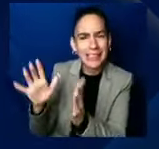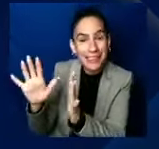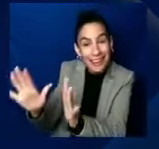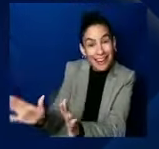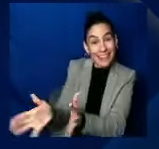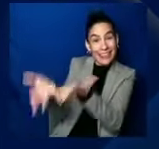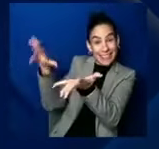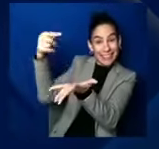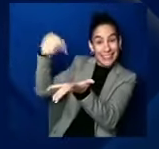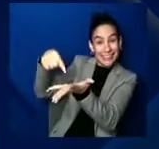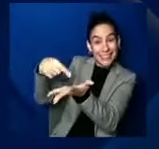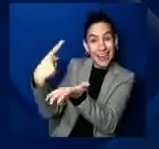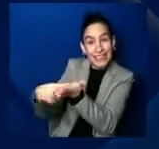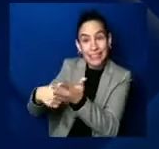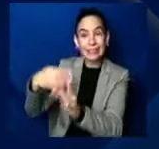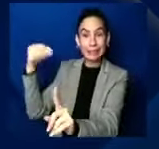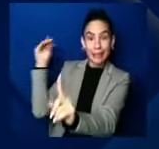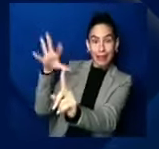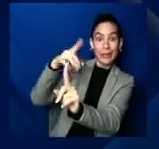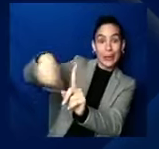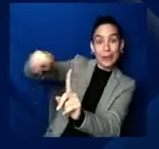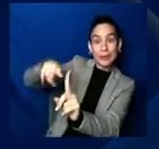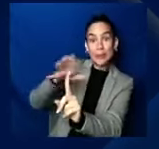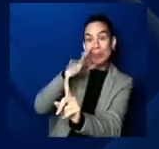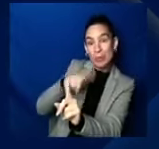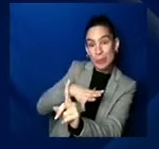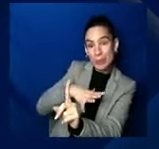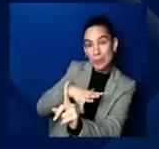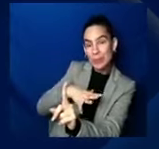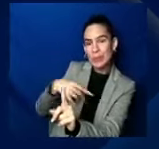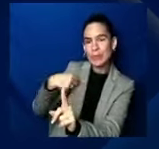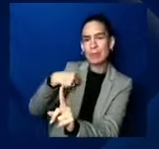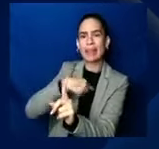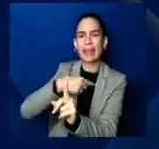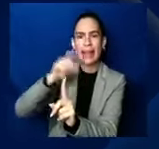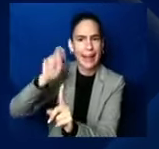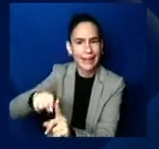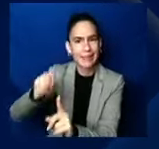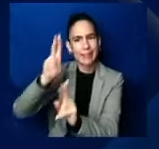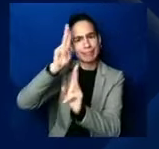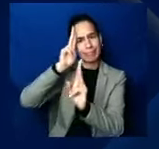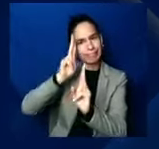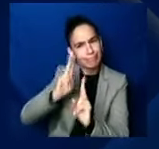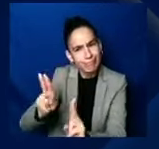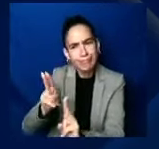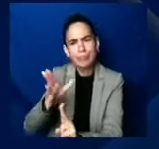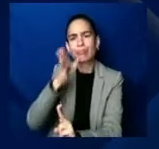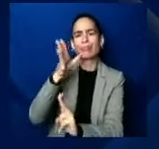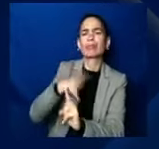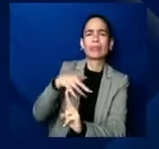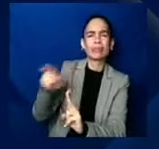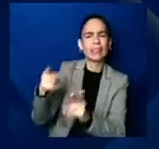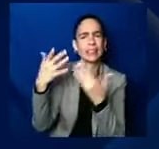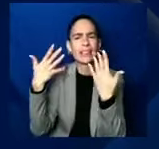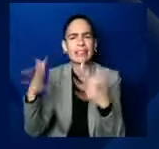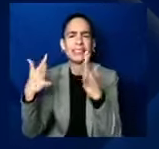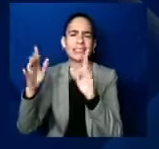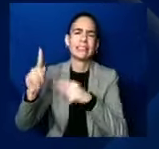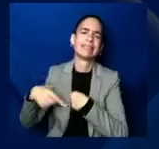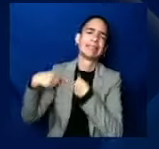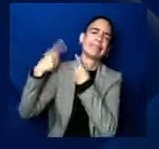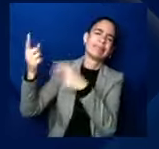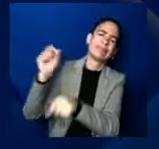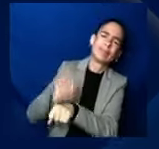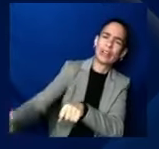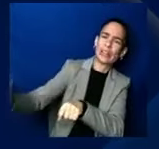Um, and so I have to give deference to the women that were doing this work before I even knew there was a problem, right? All the doulas on the front